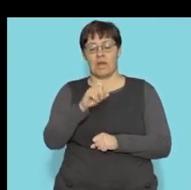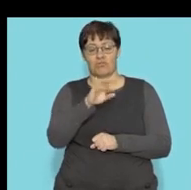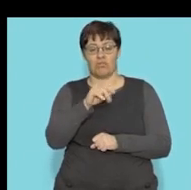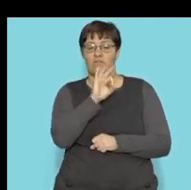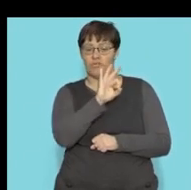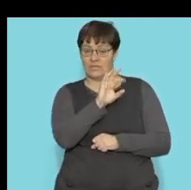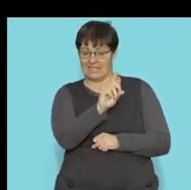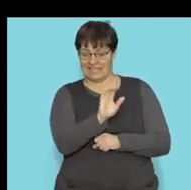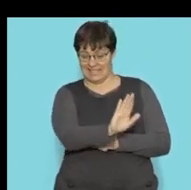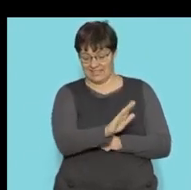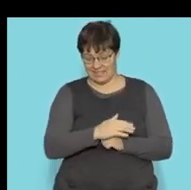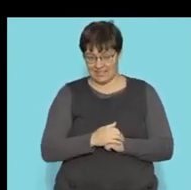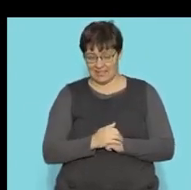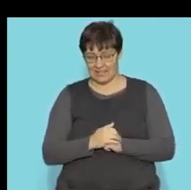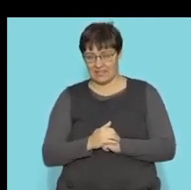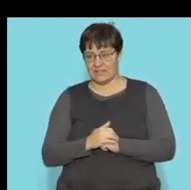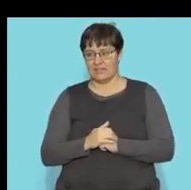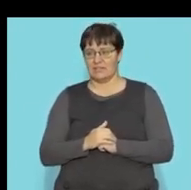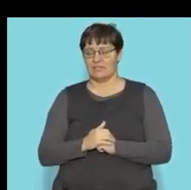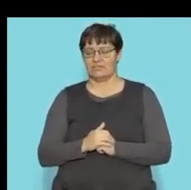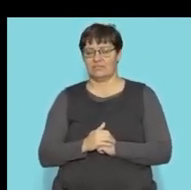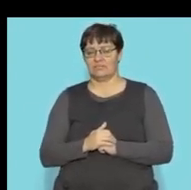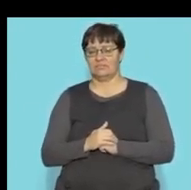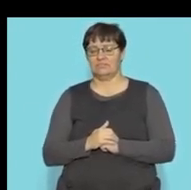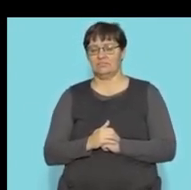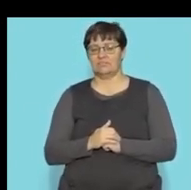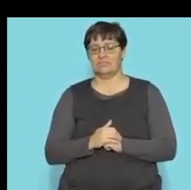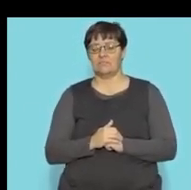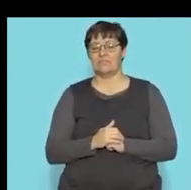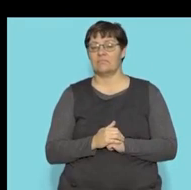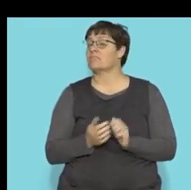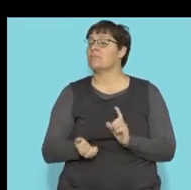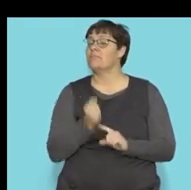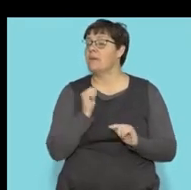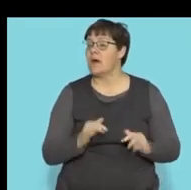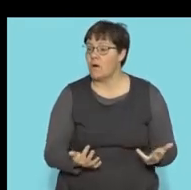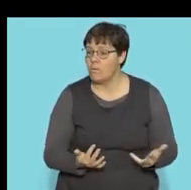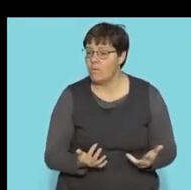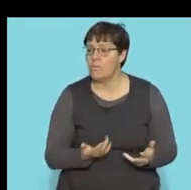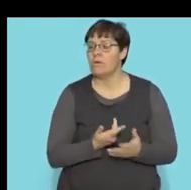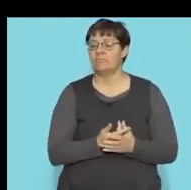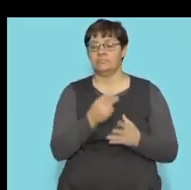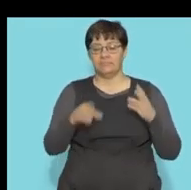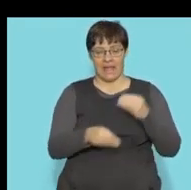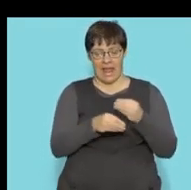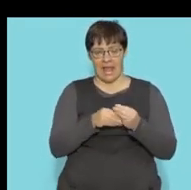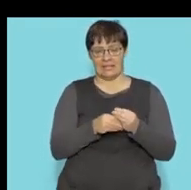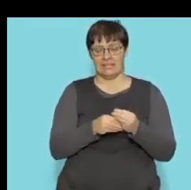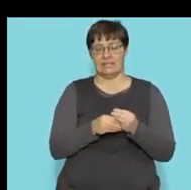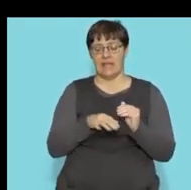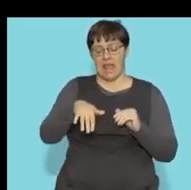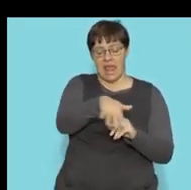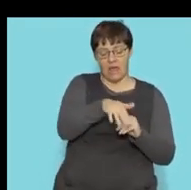and we know that a polyhedron is a three-dimensional shape, can be found by adding together the